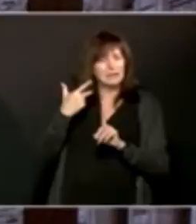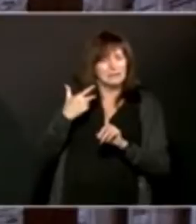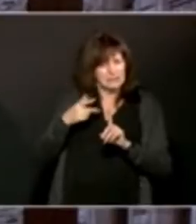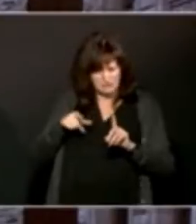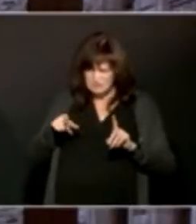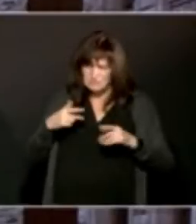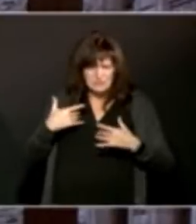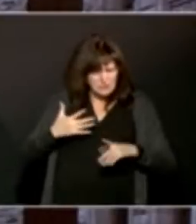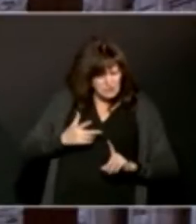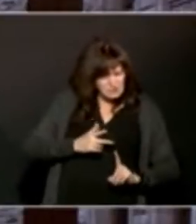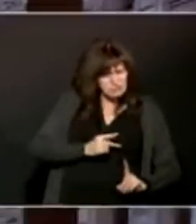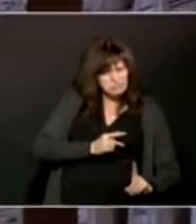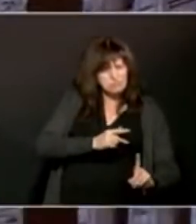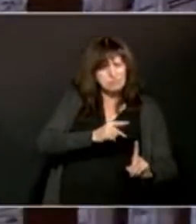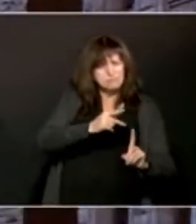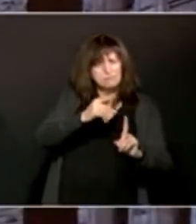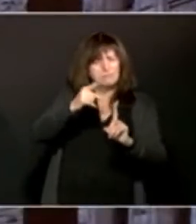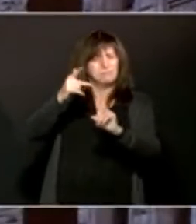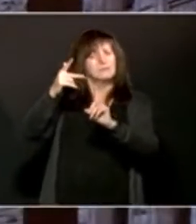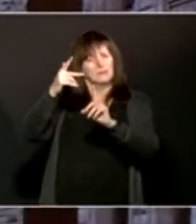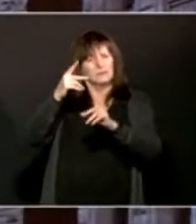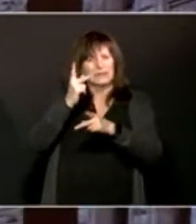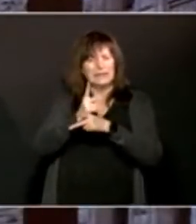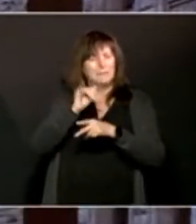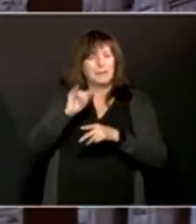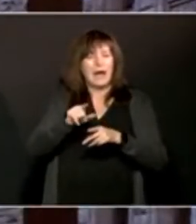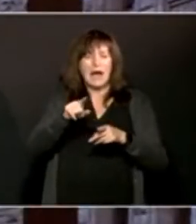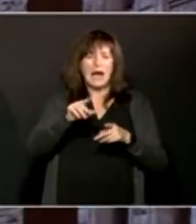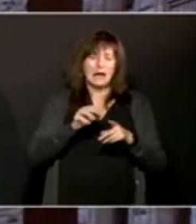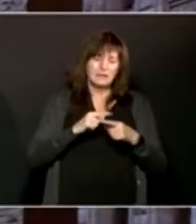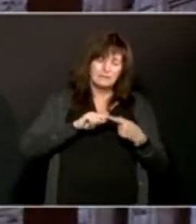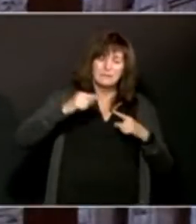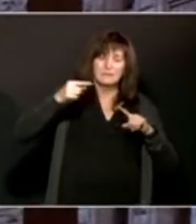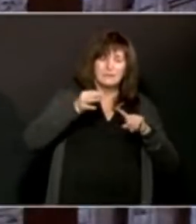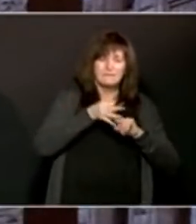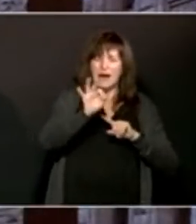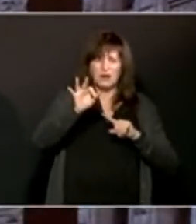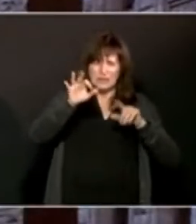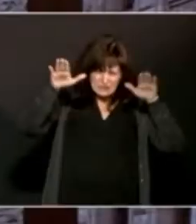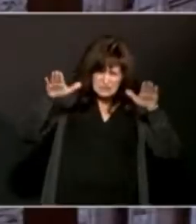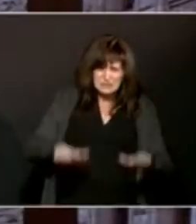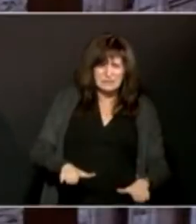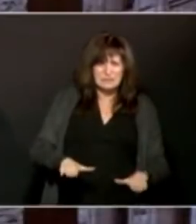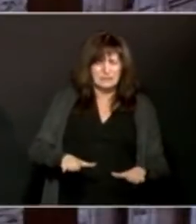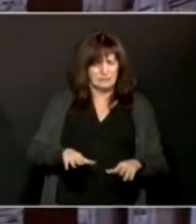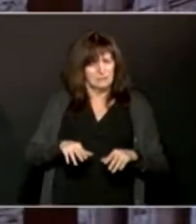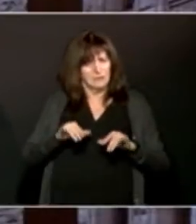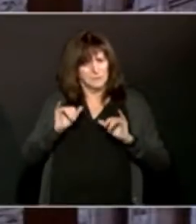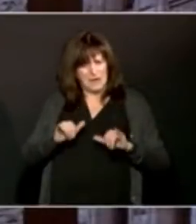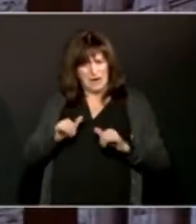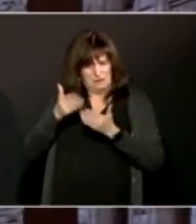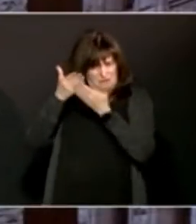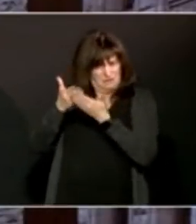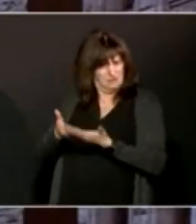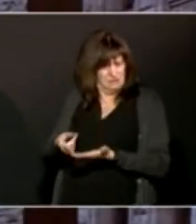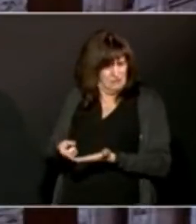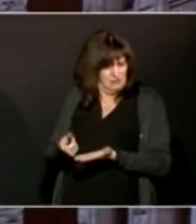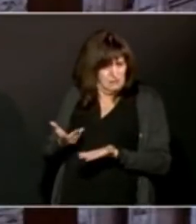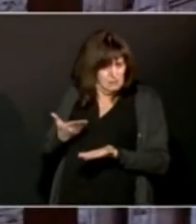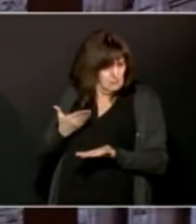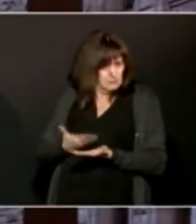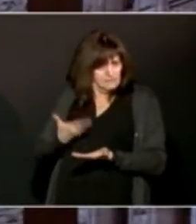concerns because all of them have demonstrated effectiveness in decreasing severity and hospitalization dealing with the COVID